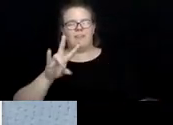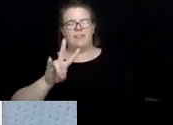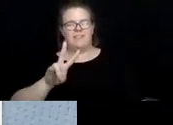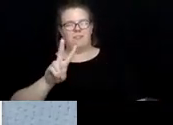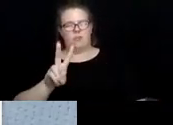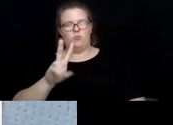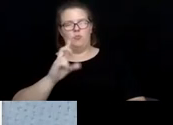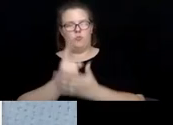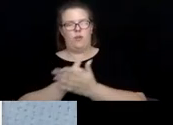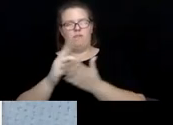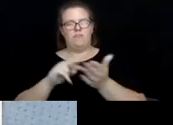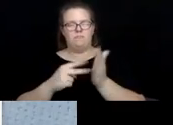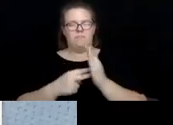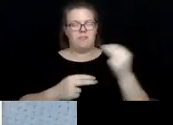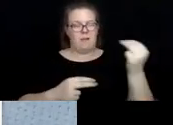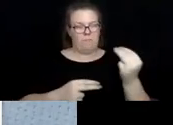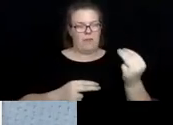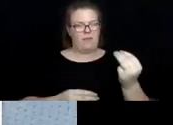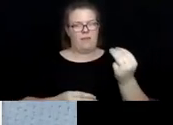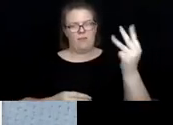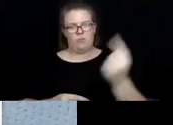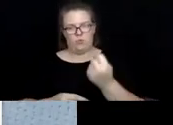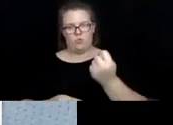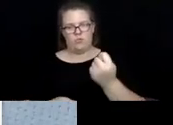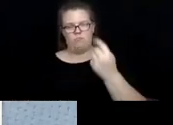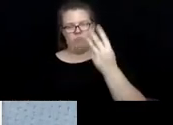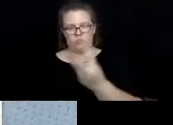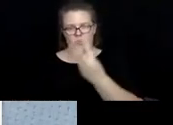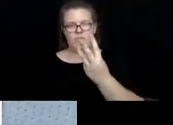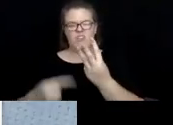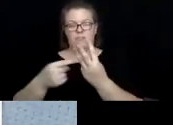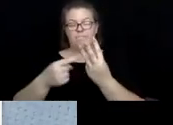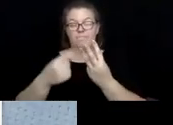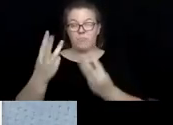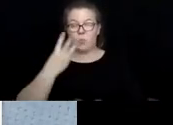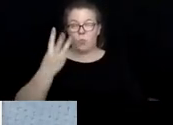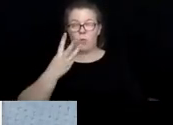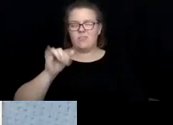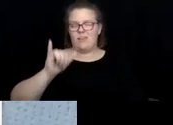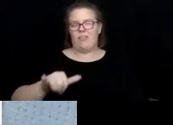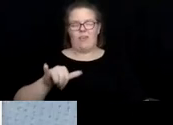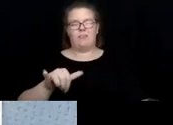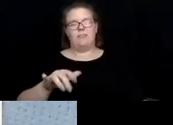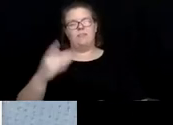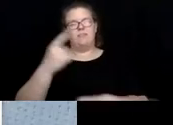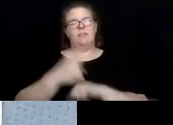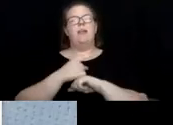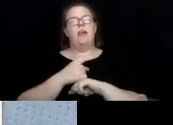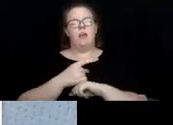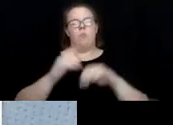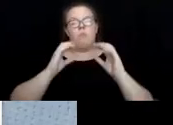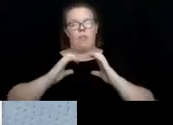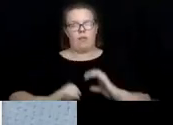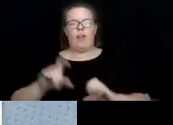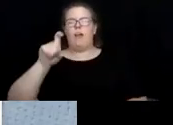which would be Monday, Tuesday, and Wednesday. So, Wednesday would be the day when the client